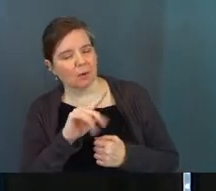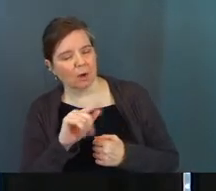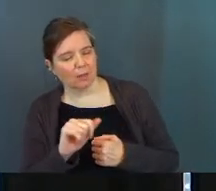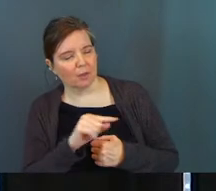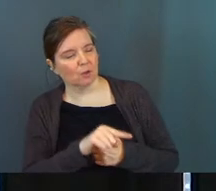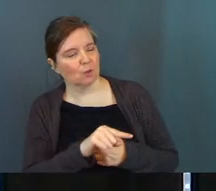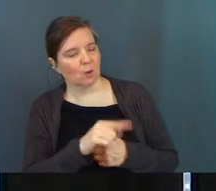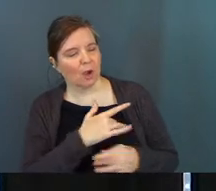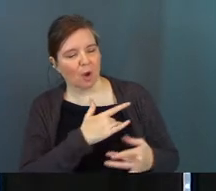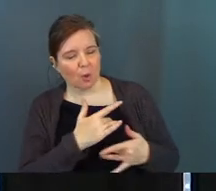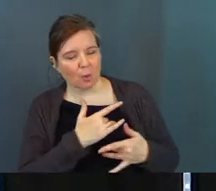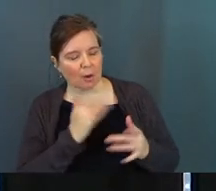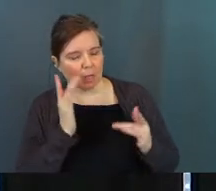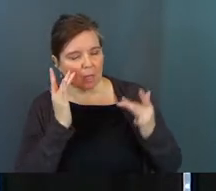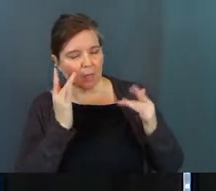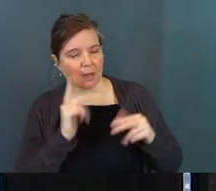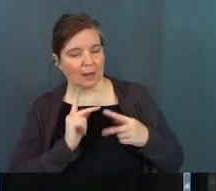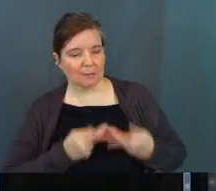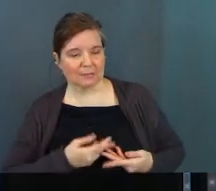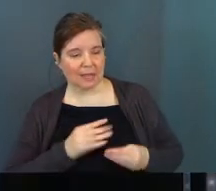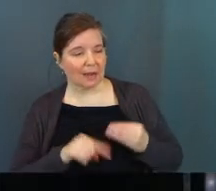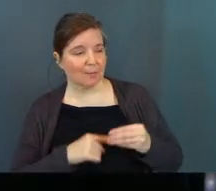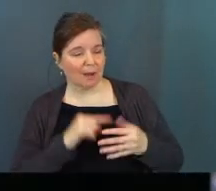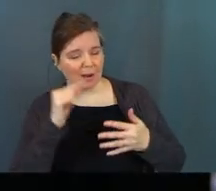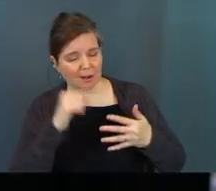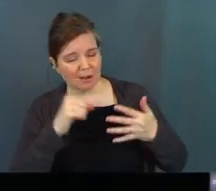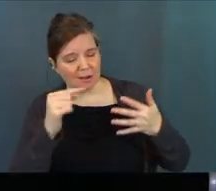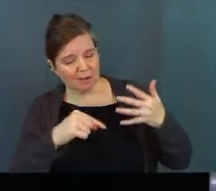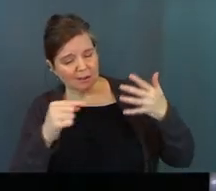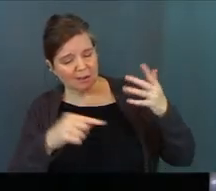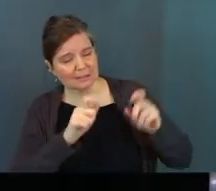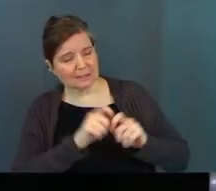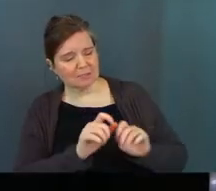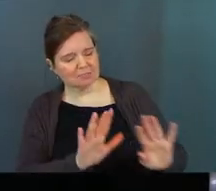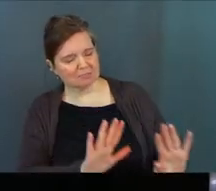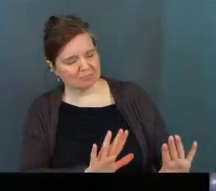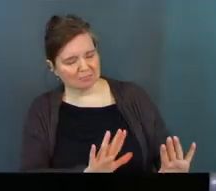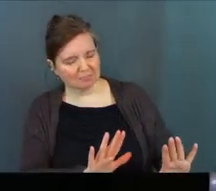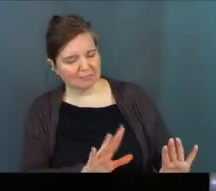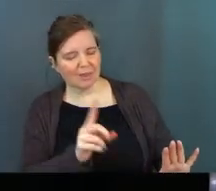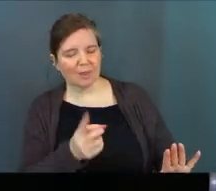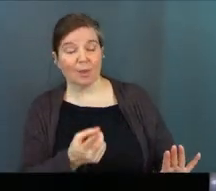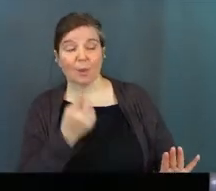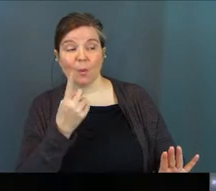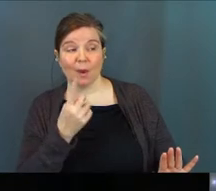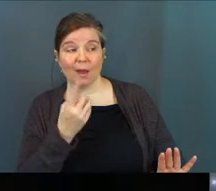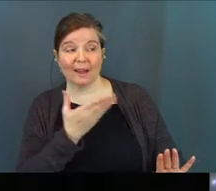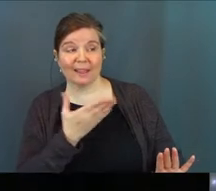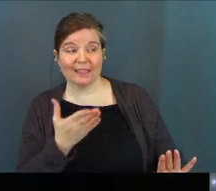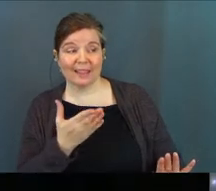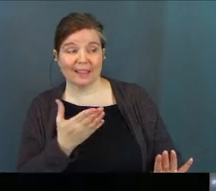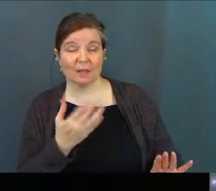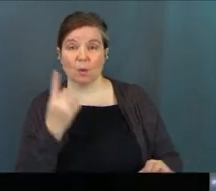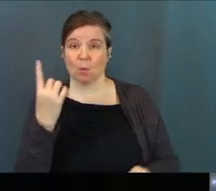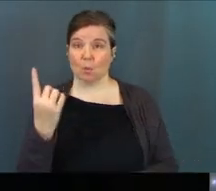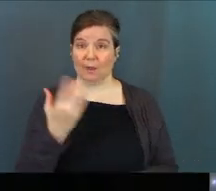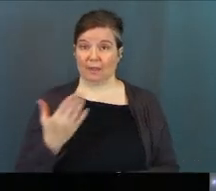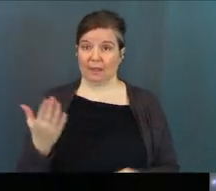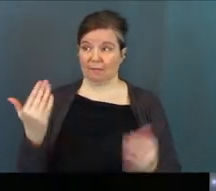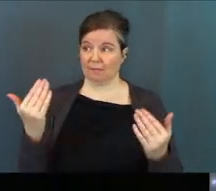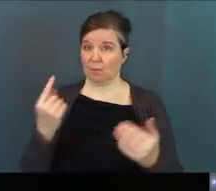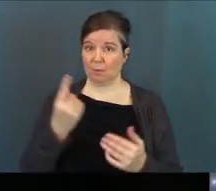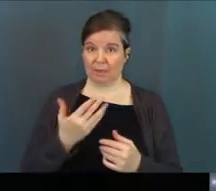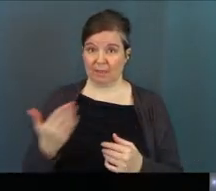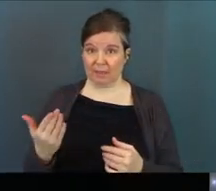you are worried and upset over all these details. And there is only one thing. Everybody say one thing.